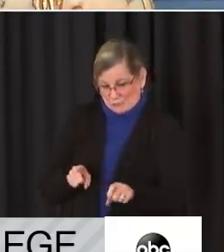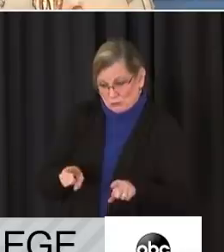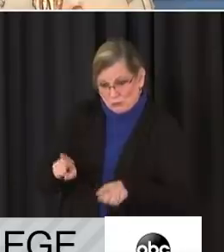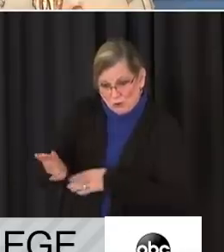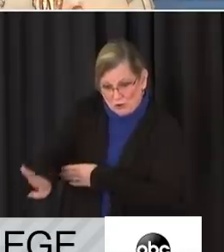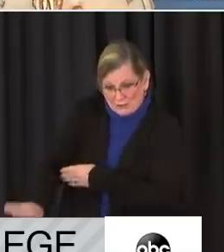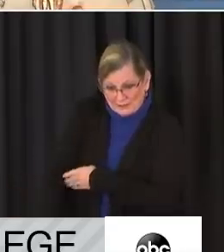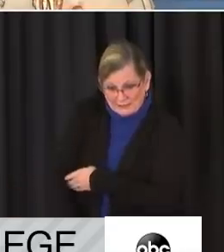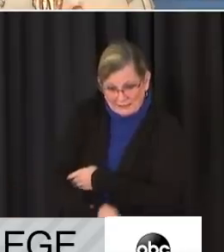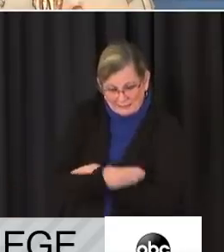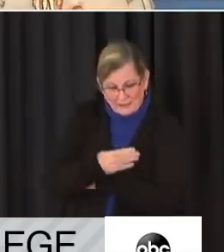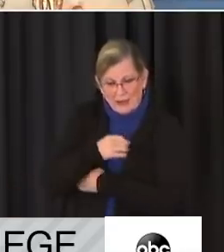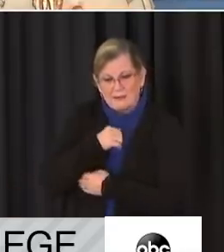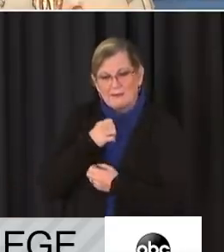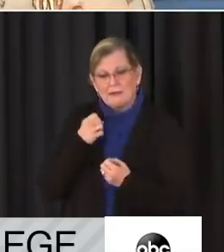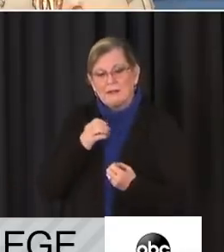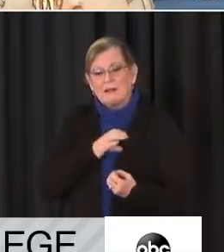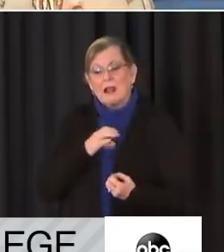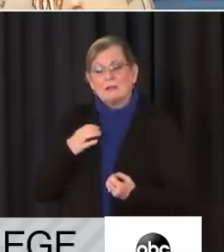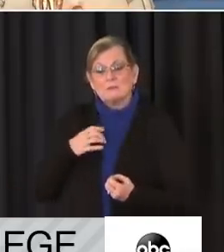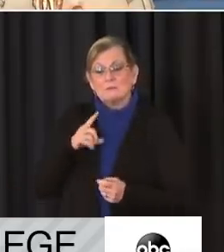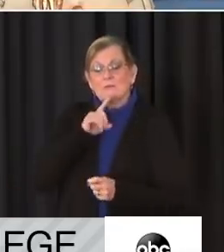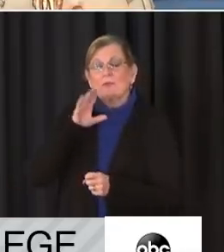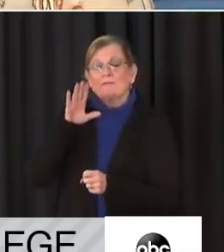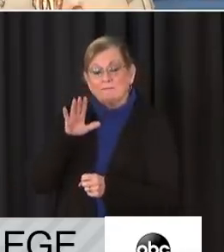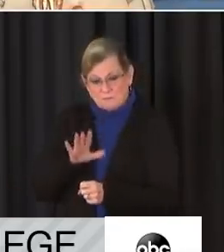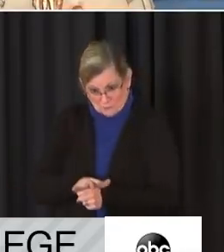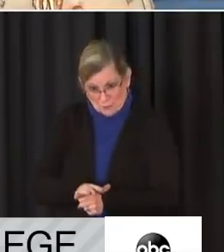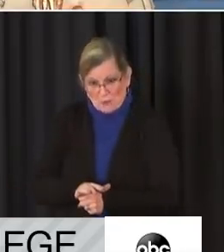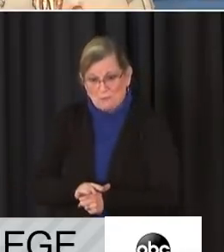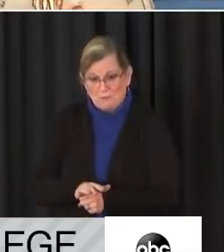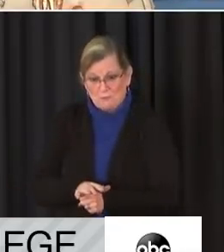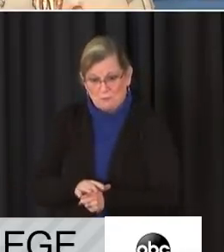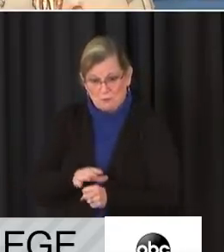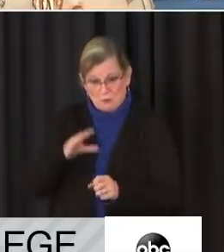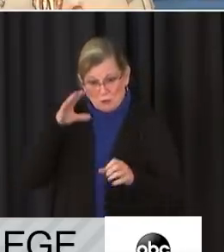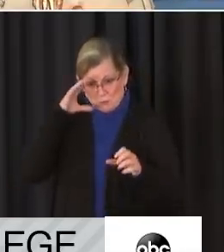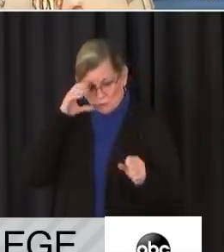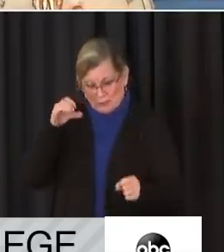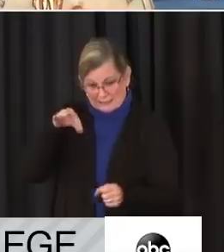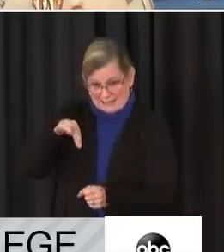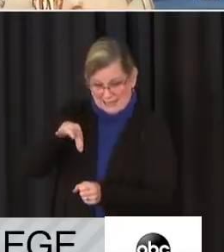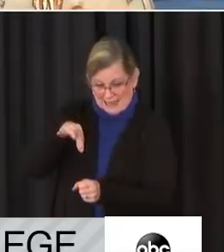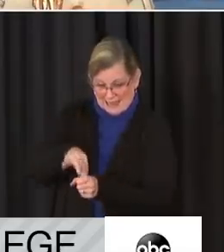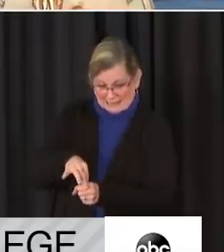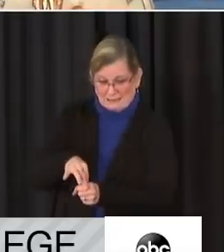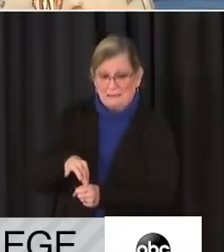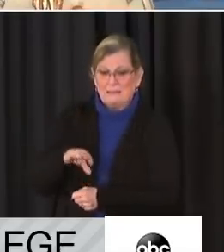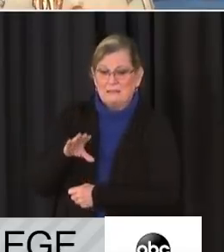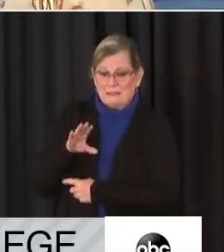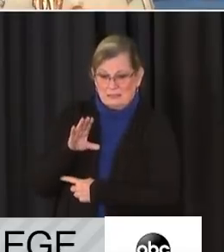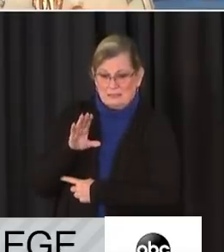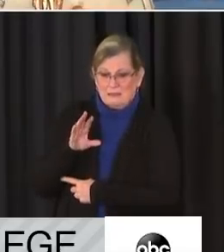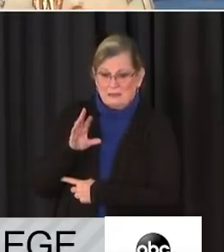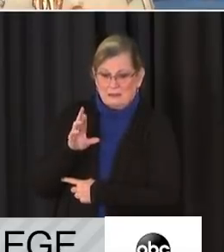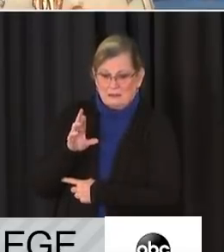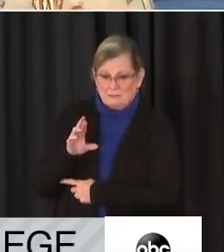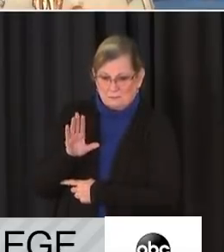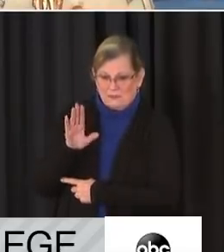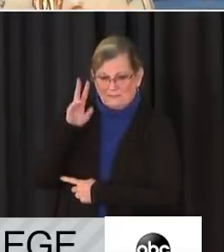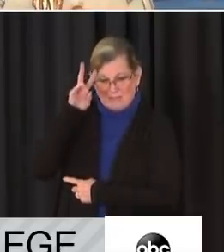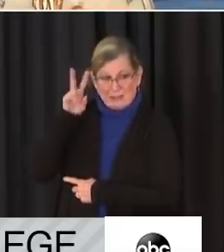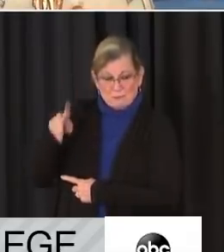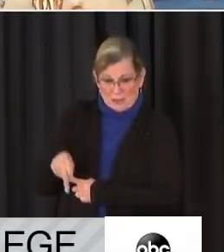as expected, the Congress affirmed President-elect Joe Biden and Kamala Harris, and it